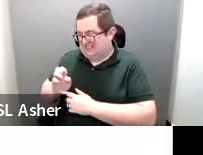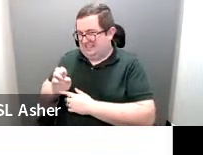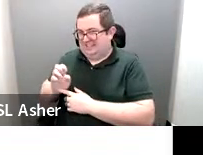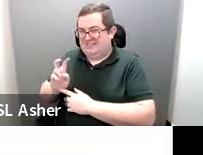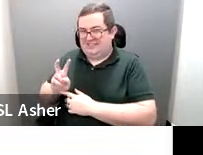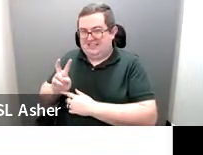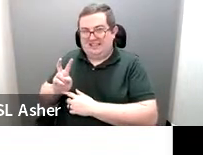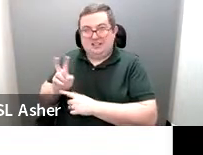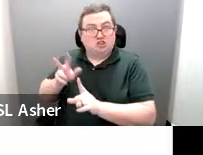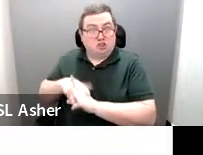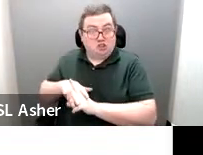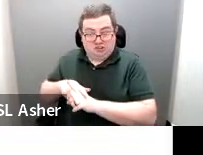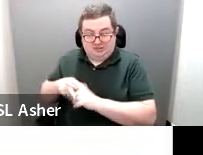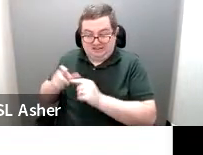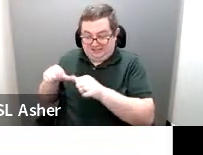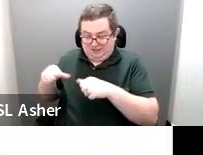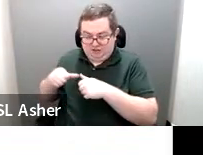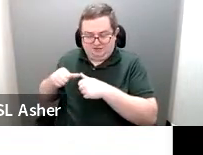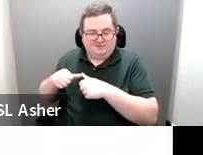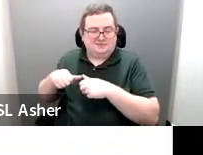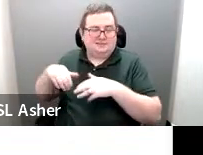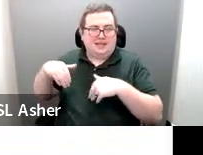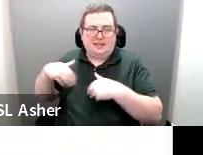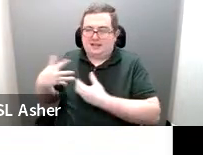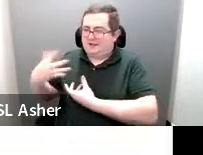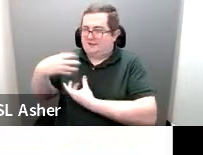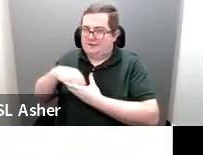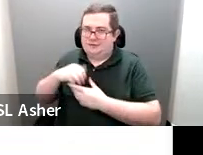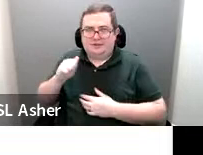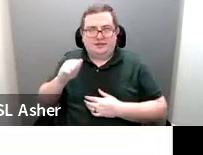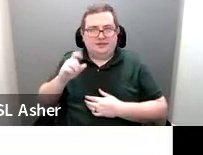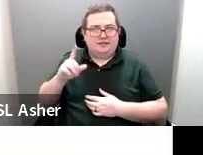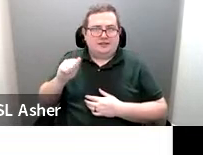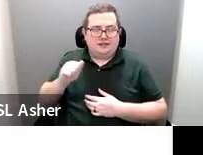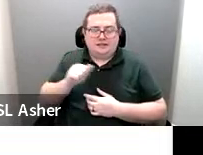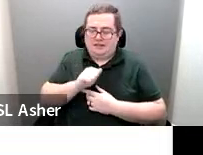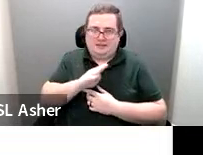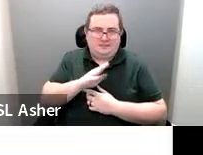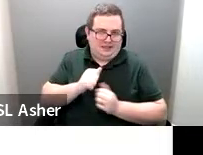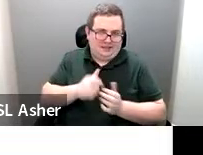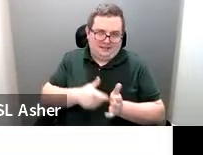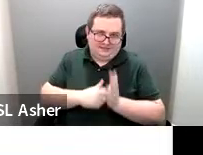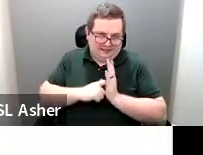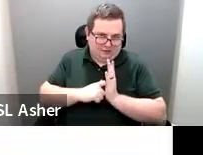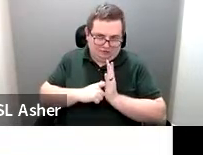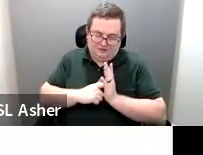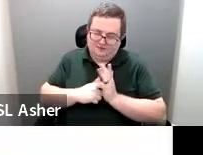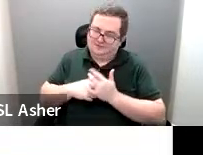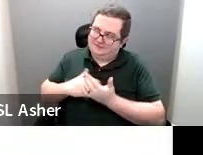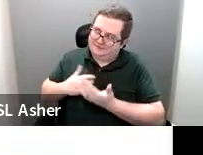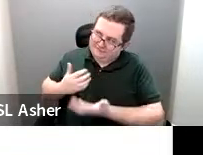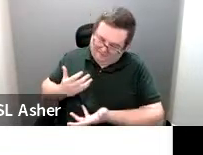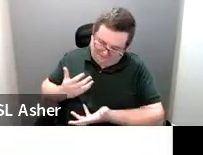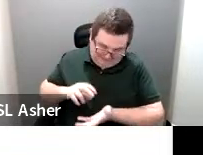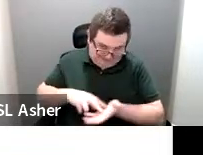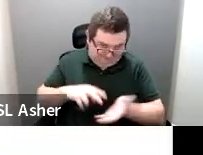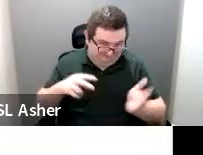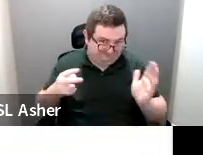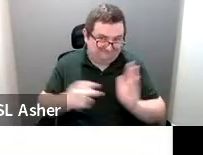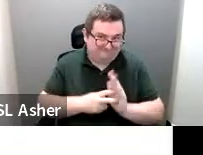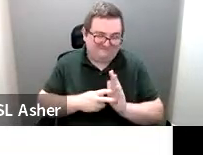charging stations are not scoped within the ADA or ABA standards as of yet, that